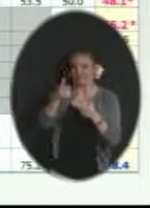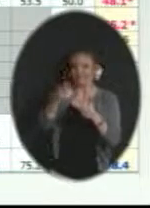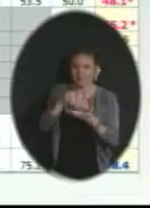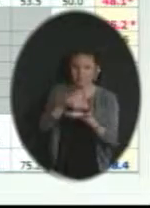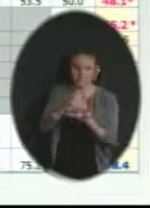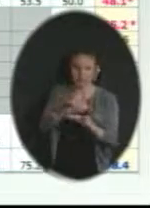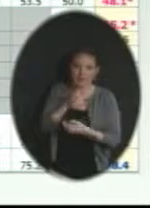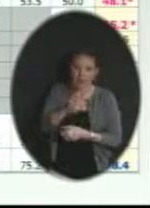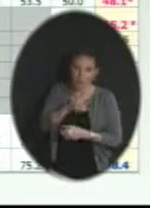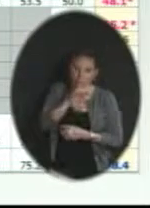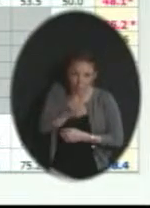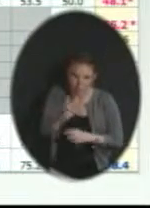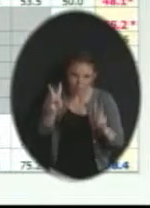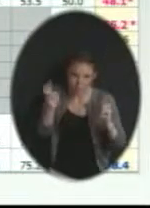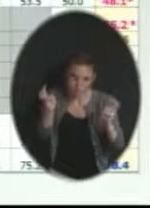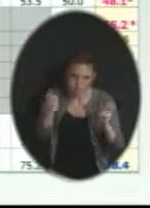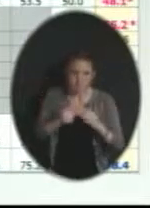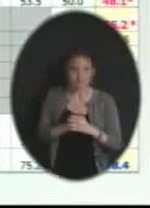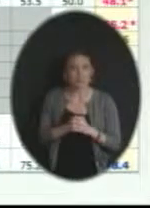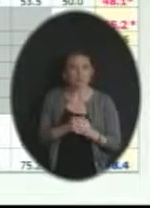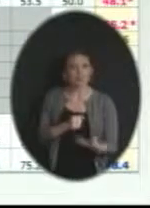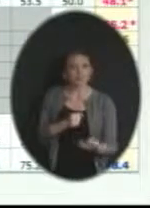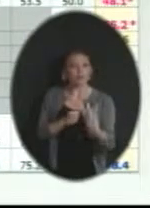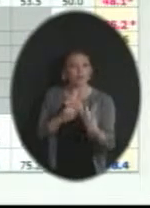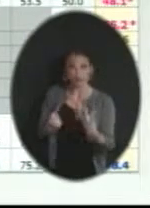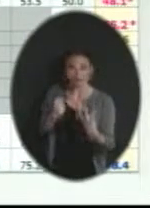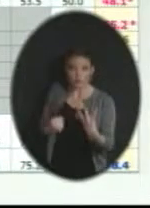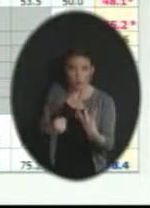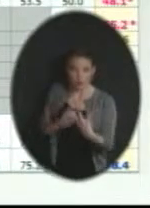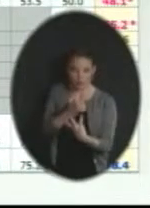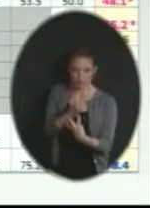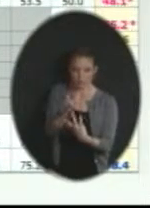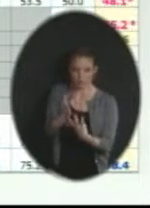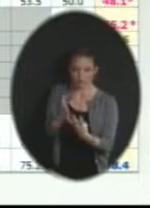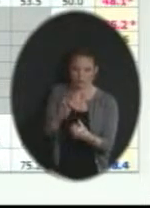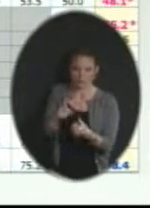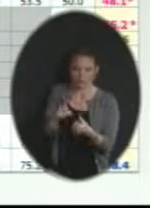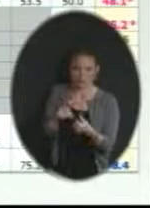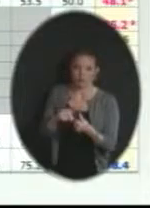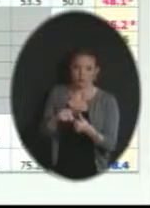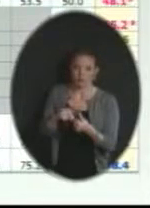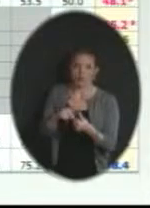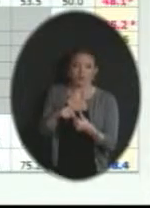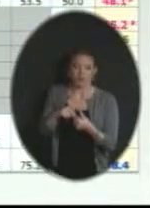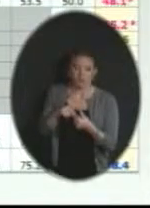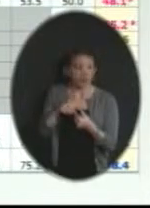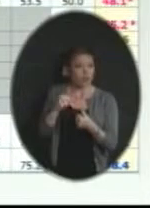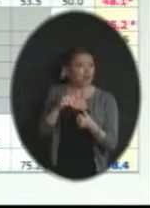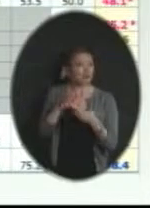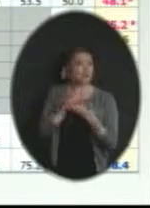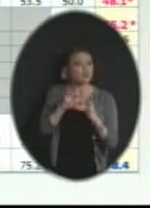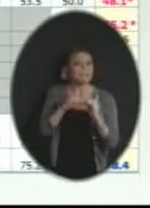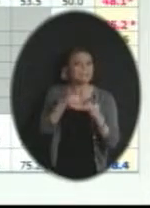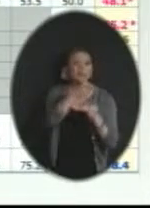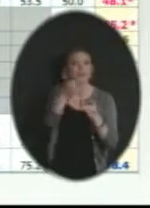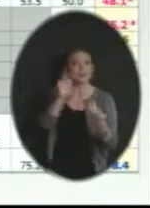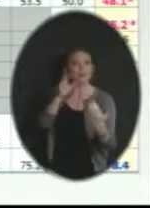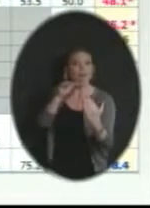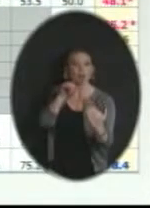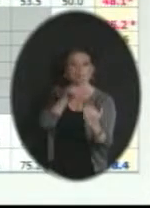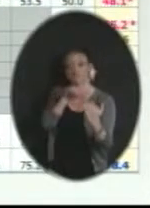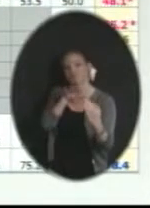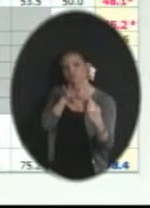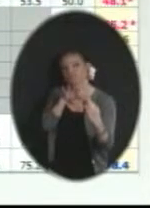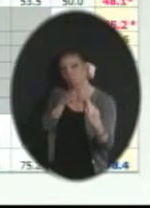four things that were very strong. First, the first two, we compare well with neighboring districts and they are informed.